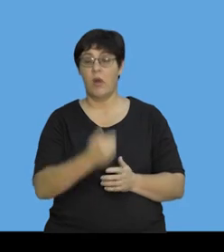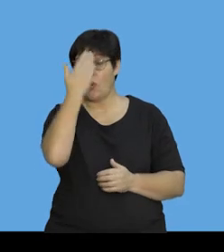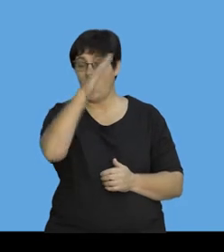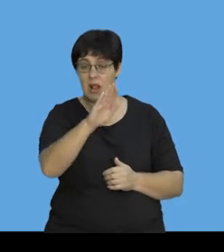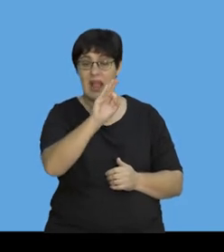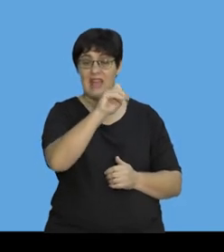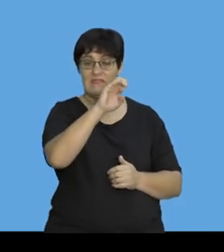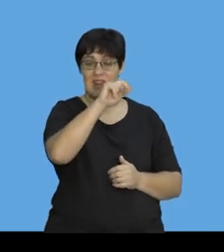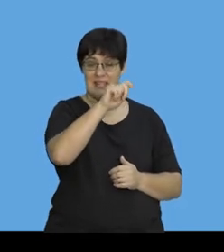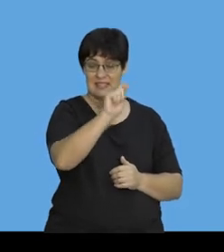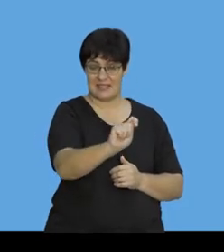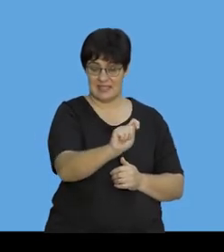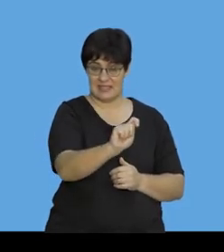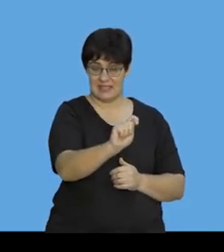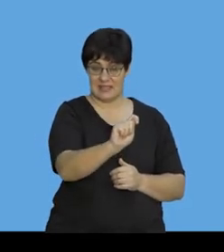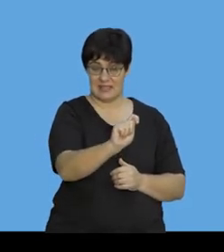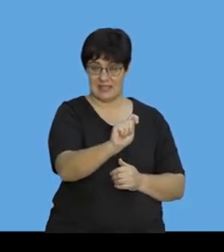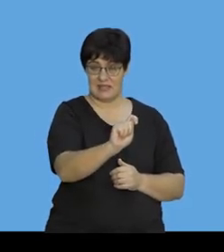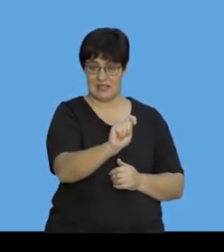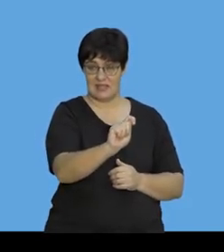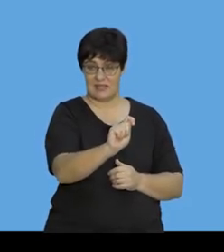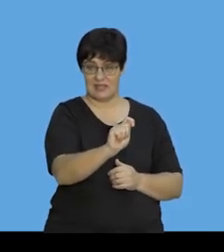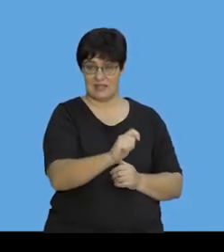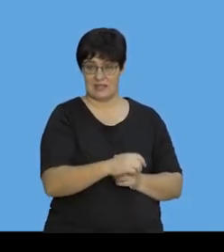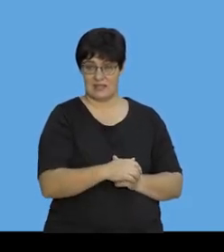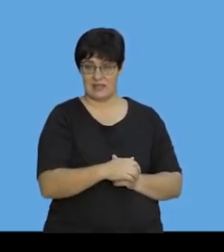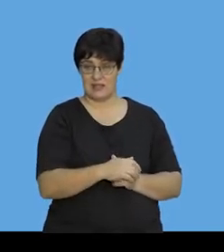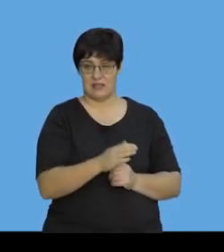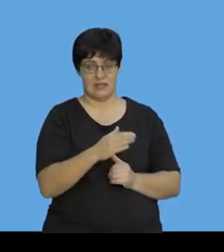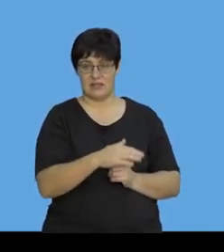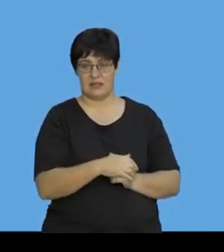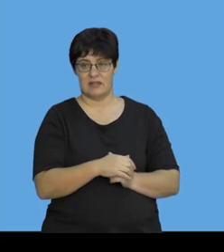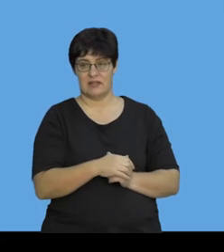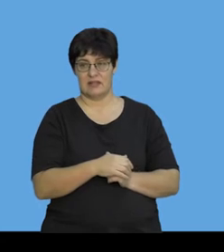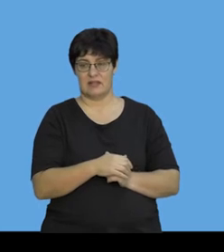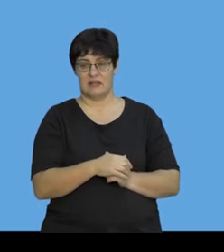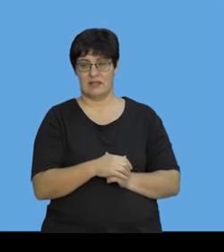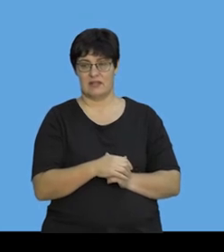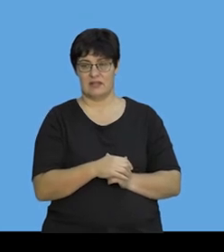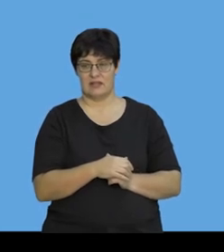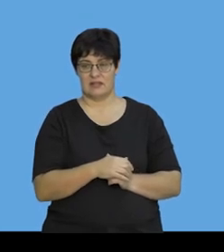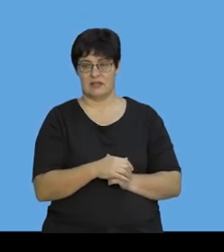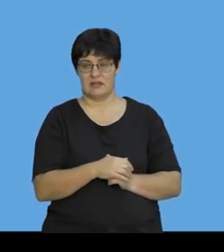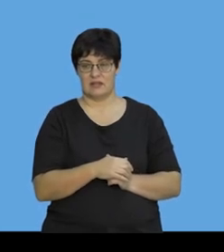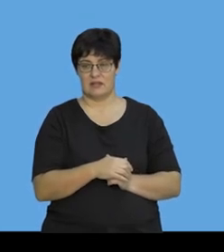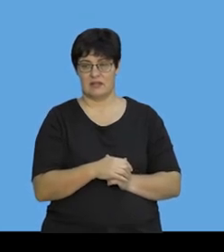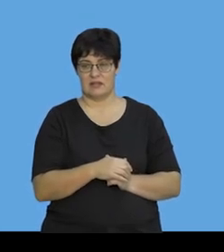We know that F net. Whoopsie. No, I'm trying to find.